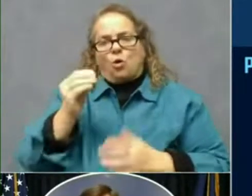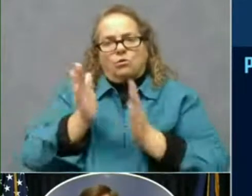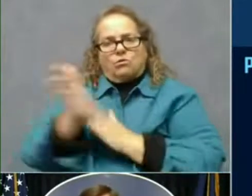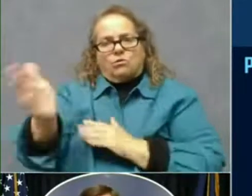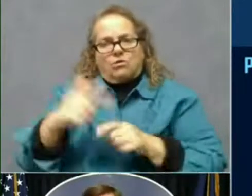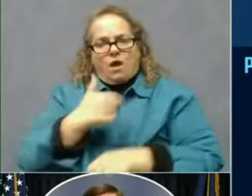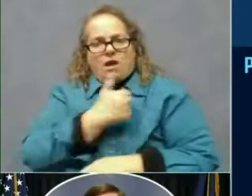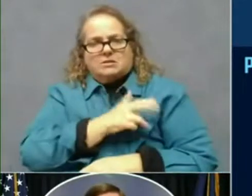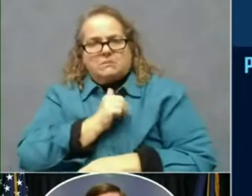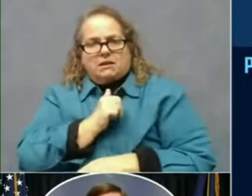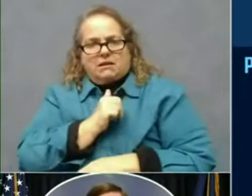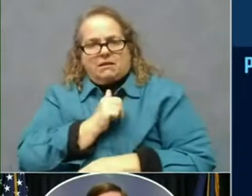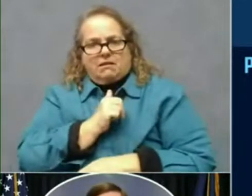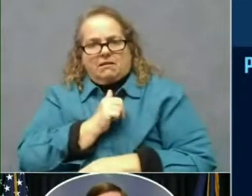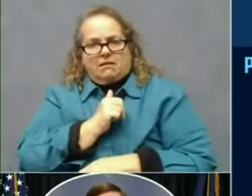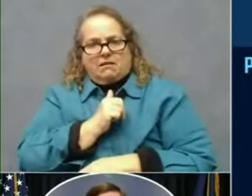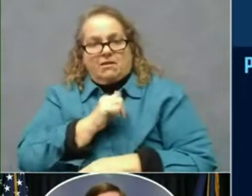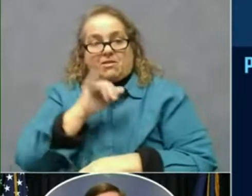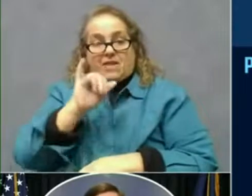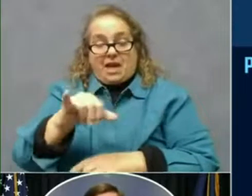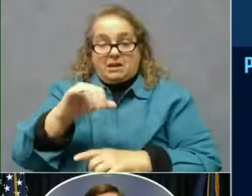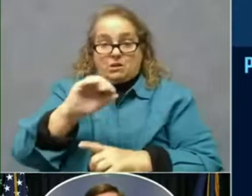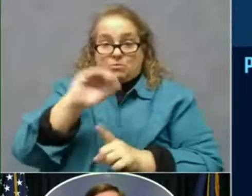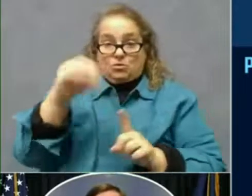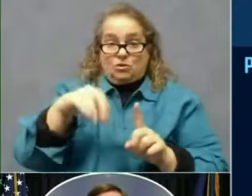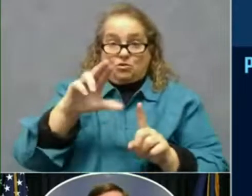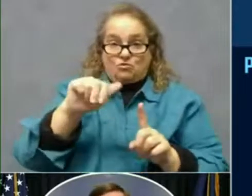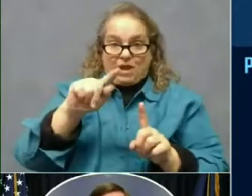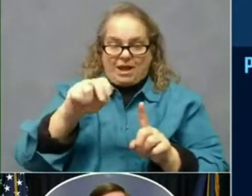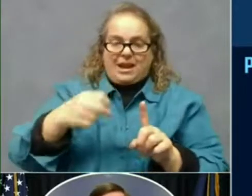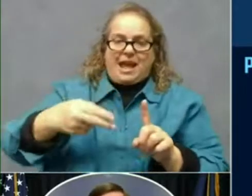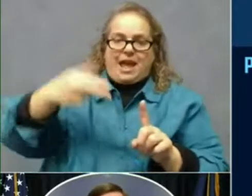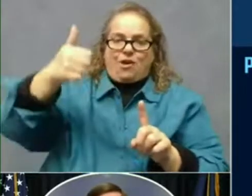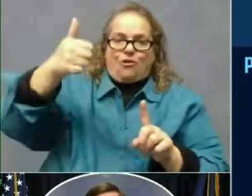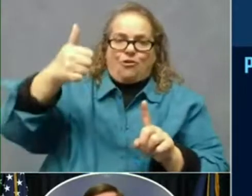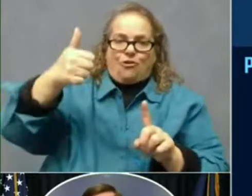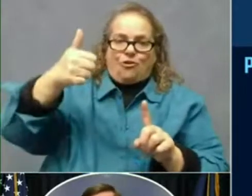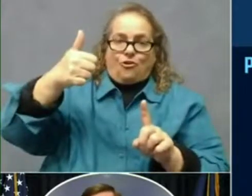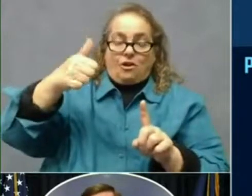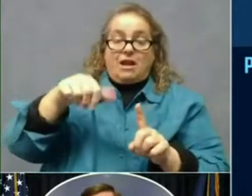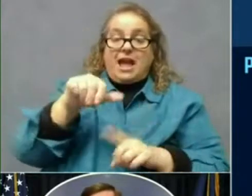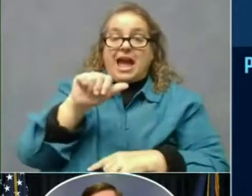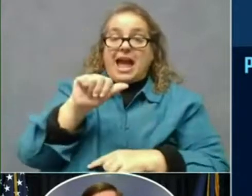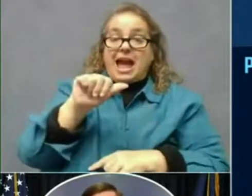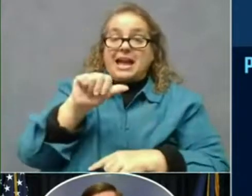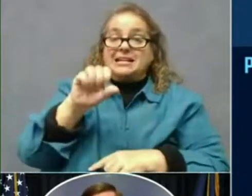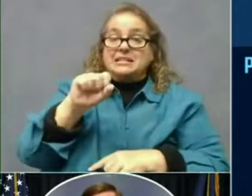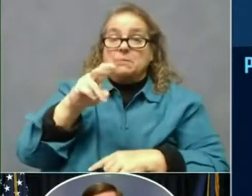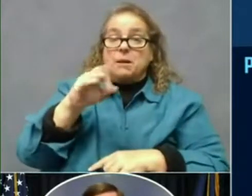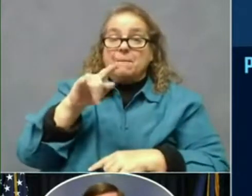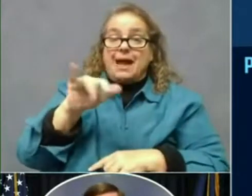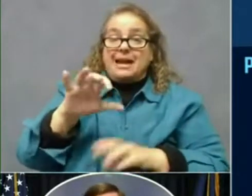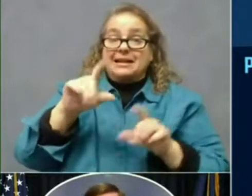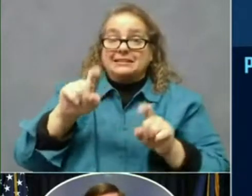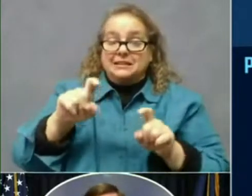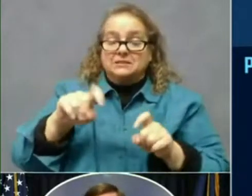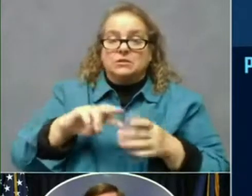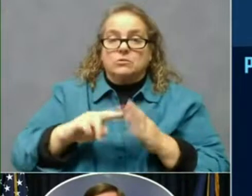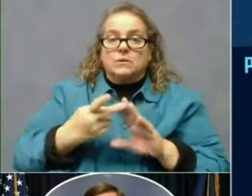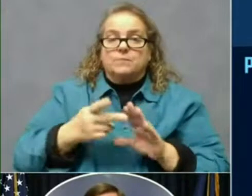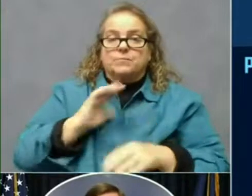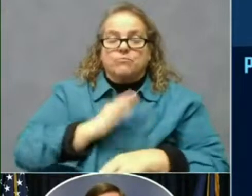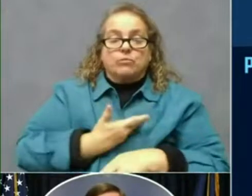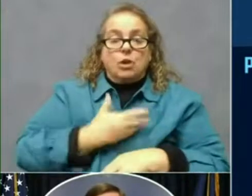go, well that positivity rate is is higher. A lot of our asymptomatic testing including our search testing from the federal government